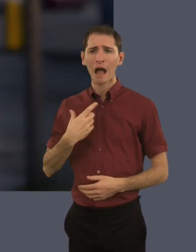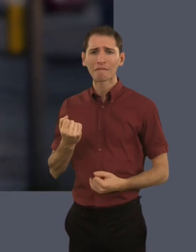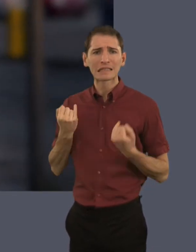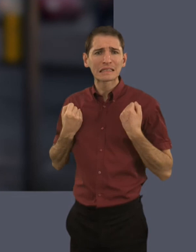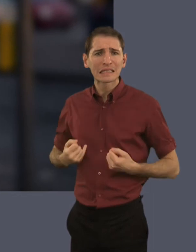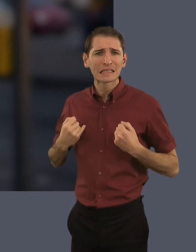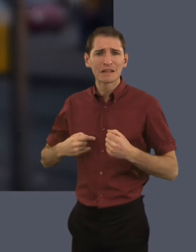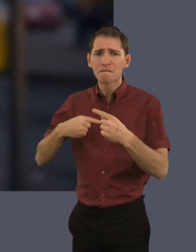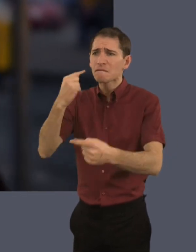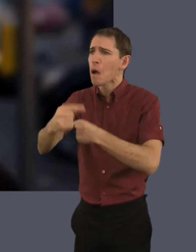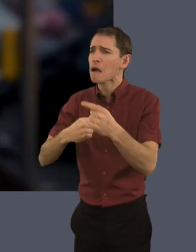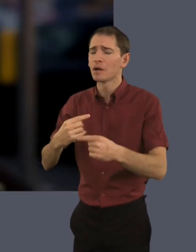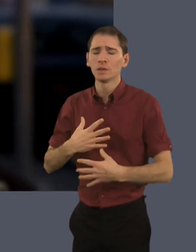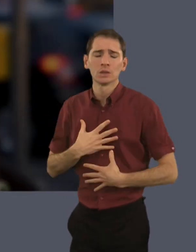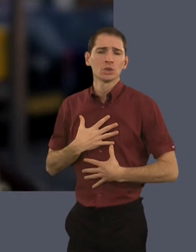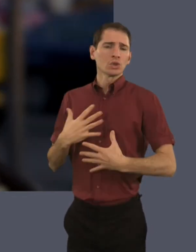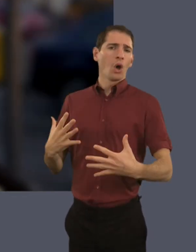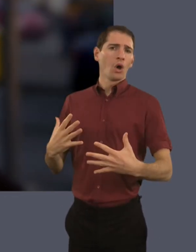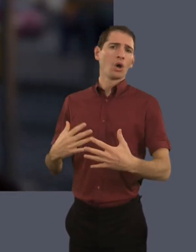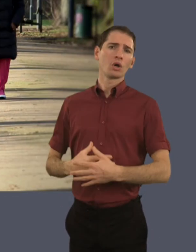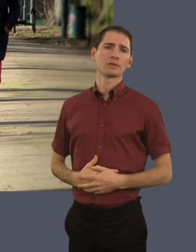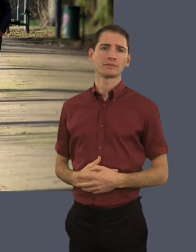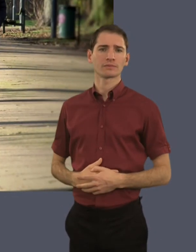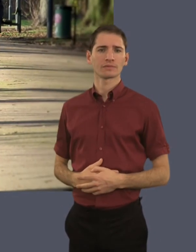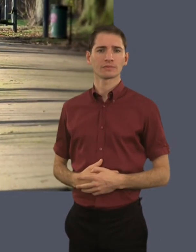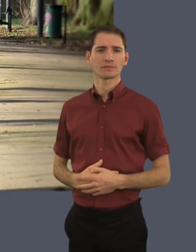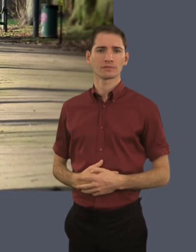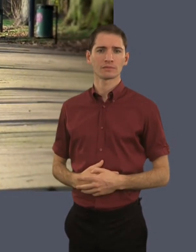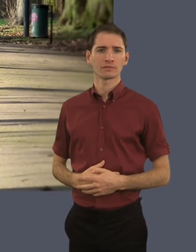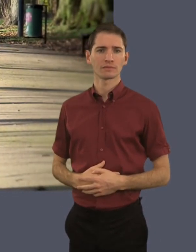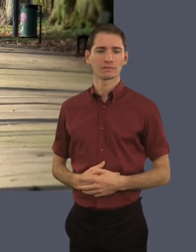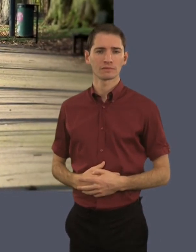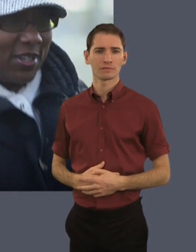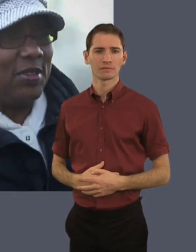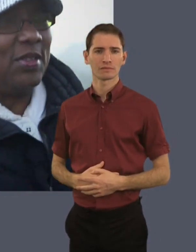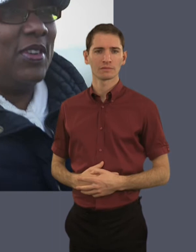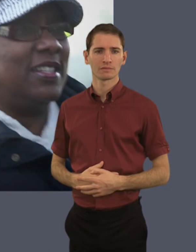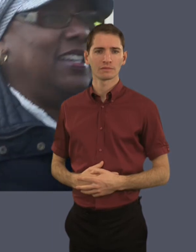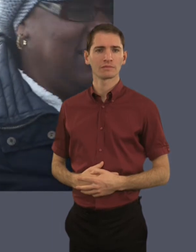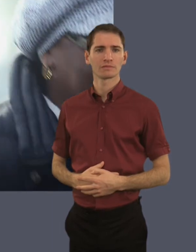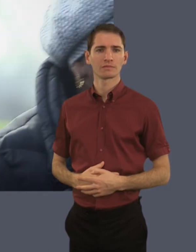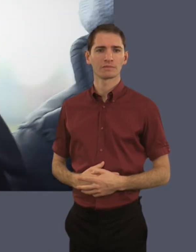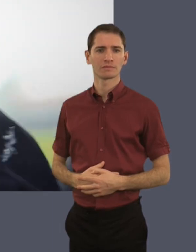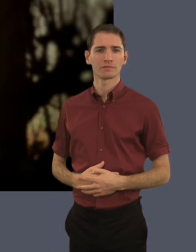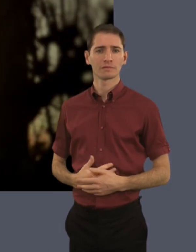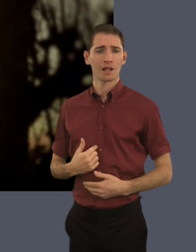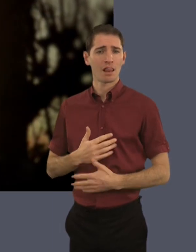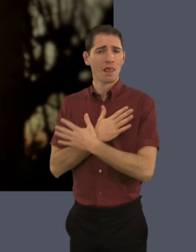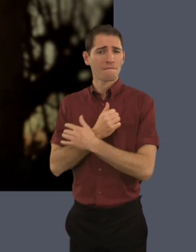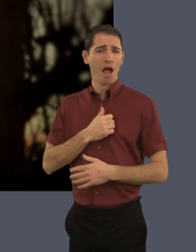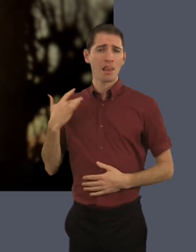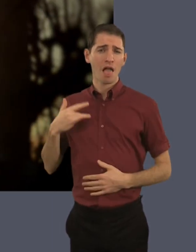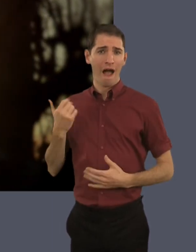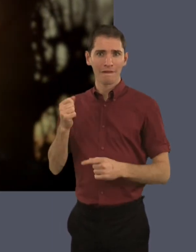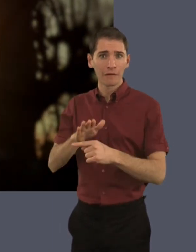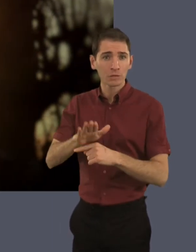You're told that you have a disease that's going to be with you for the rest of your life. It was an absolute shot. I love